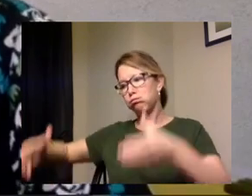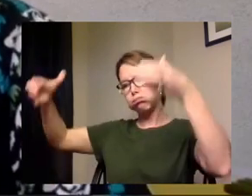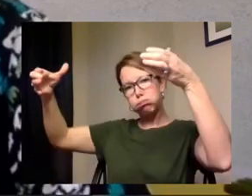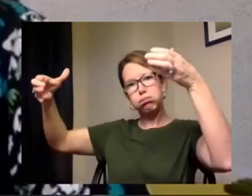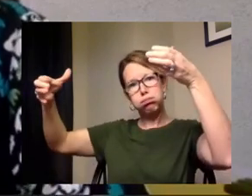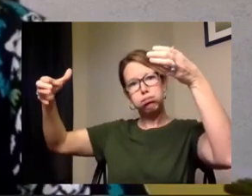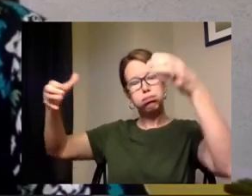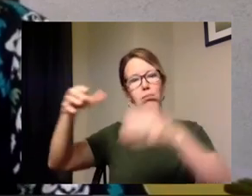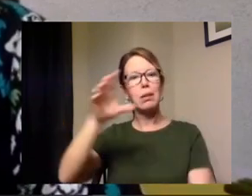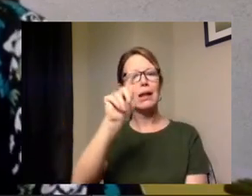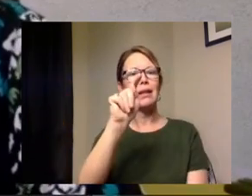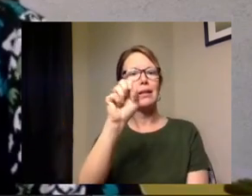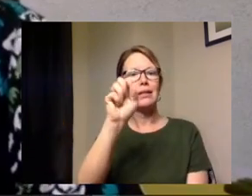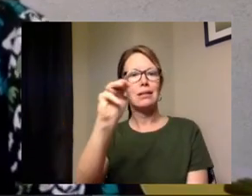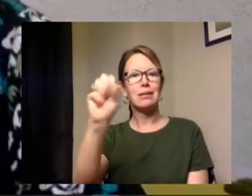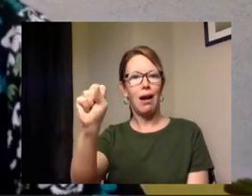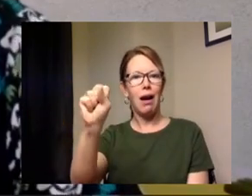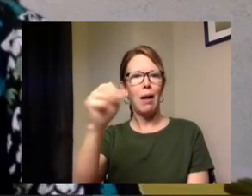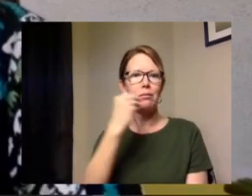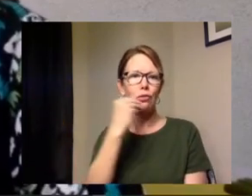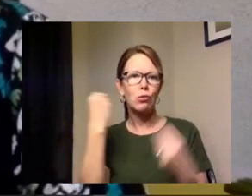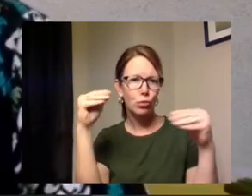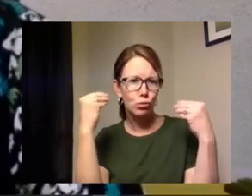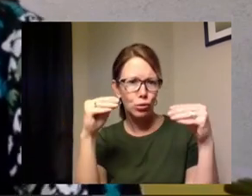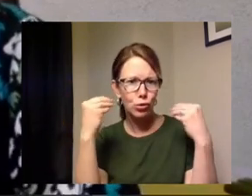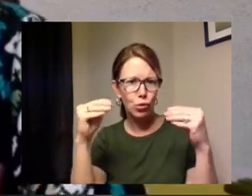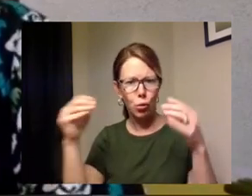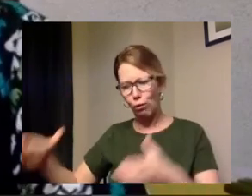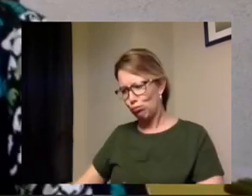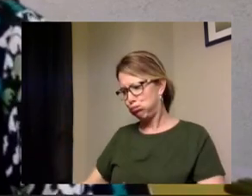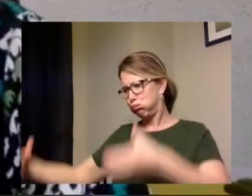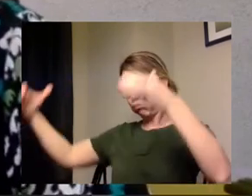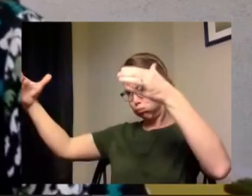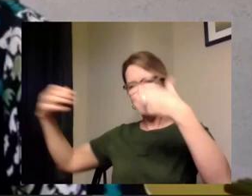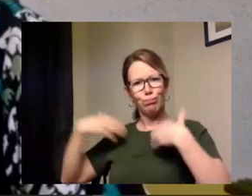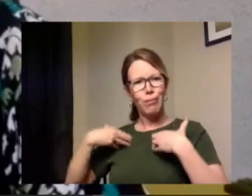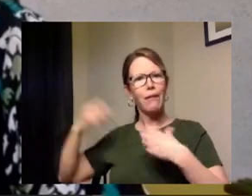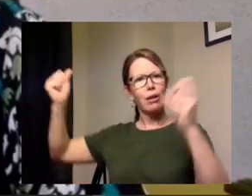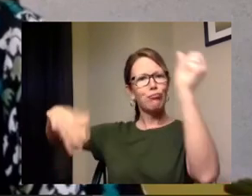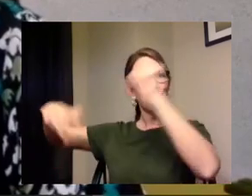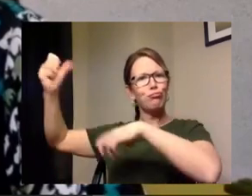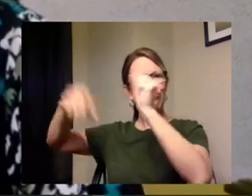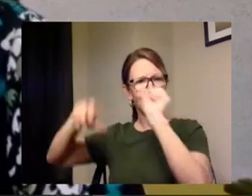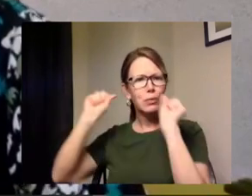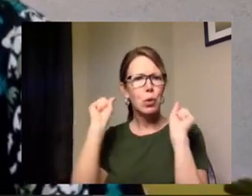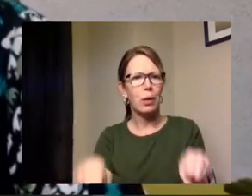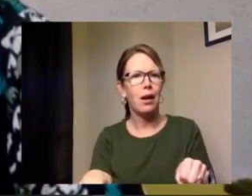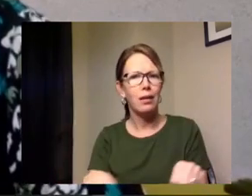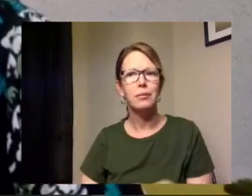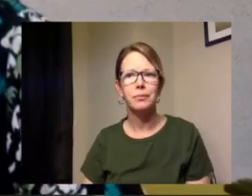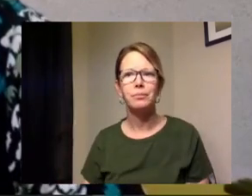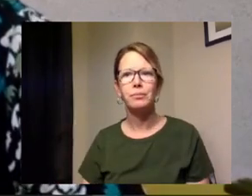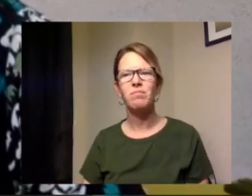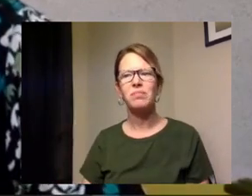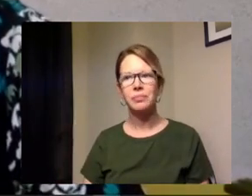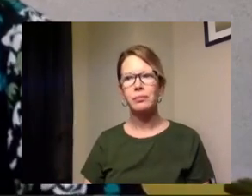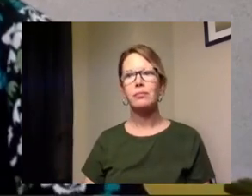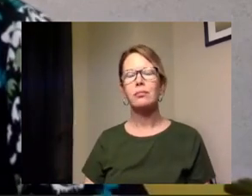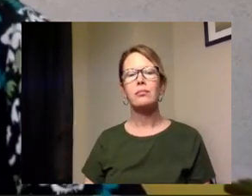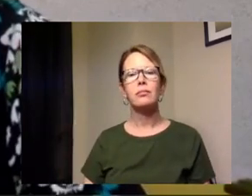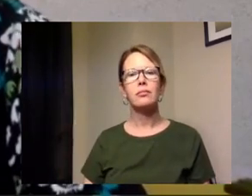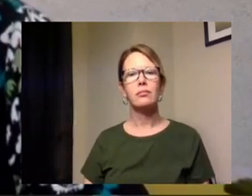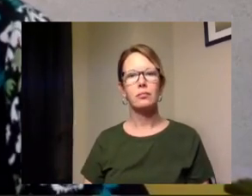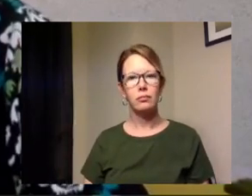bin inside of tom's grocery store that you can put um small number of items in there